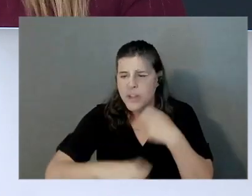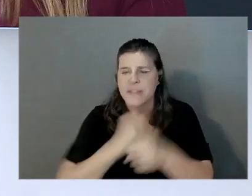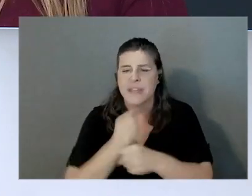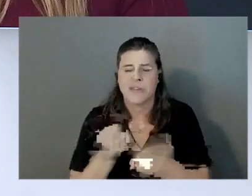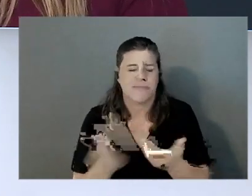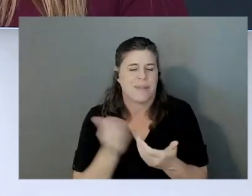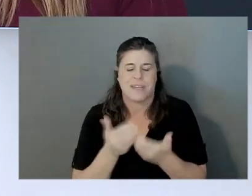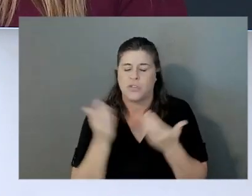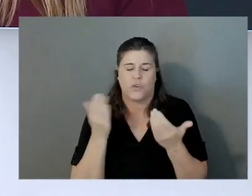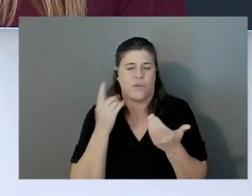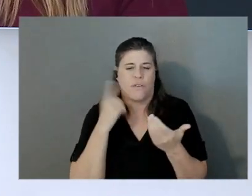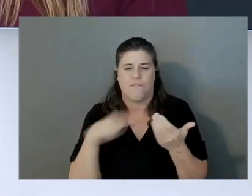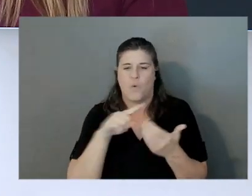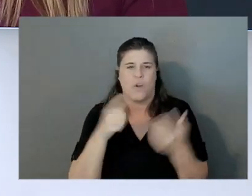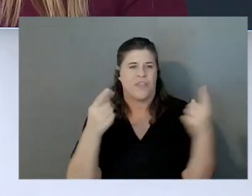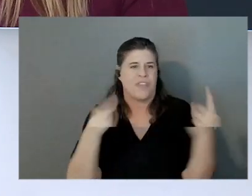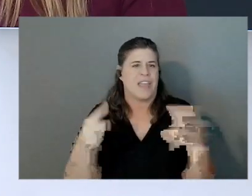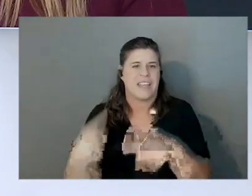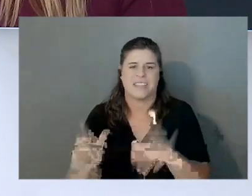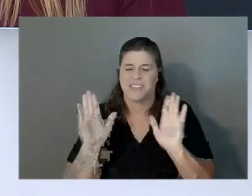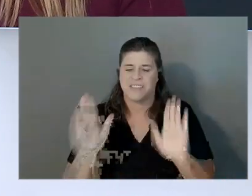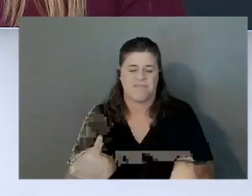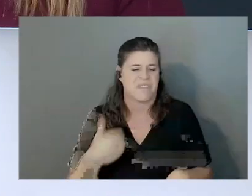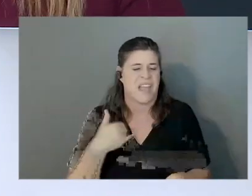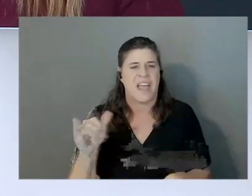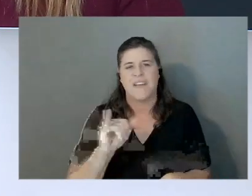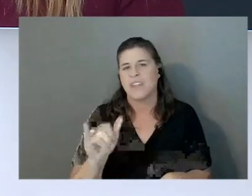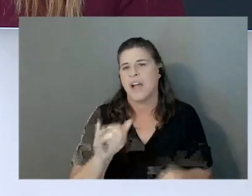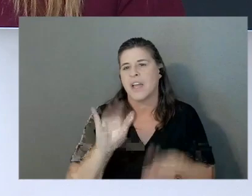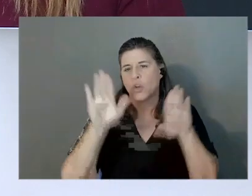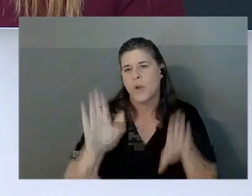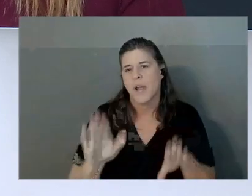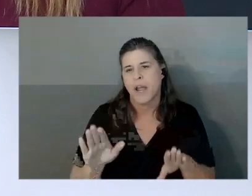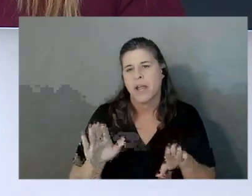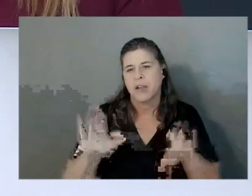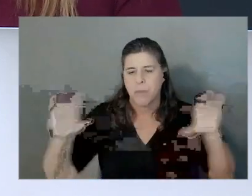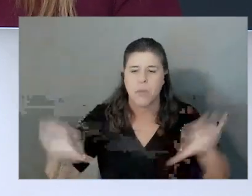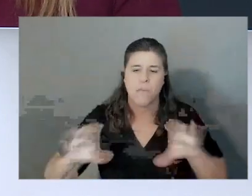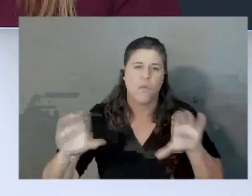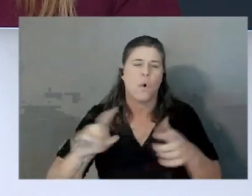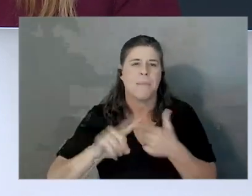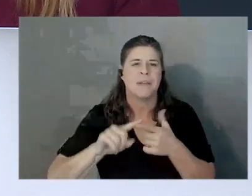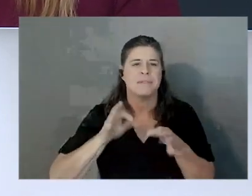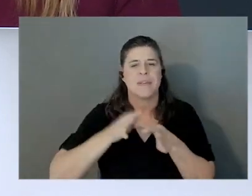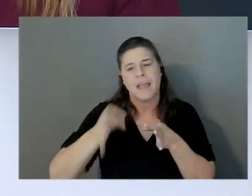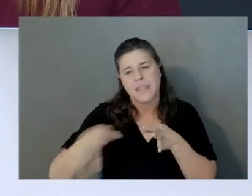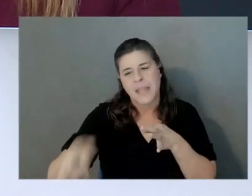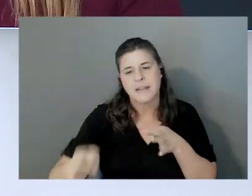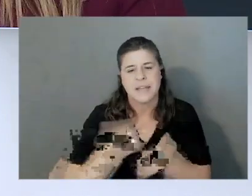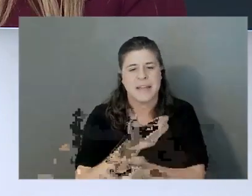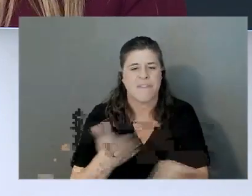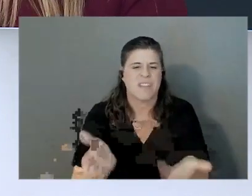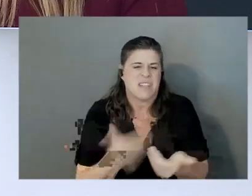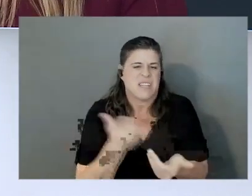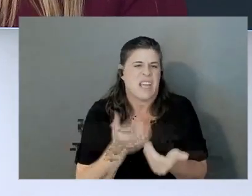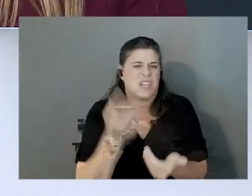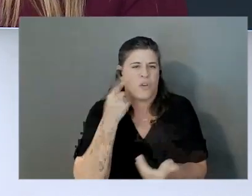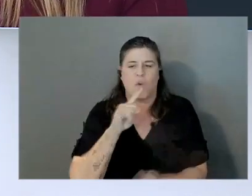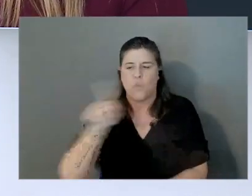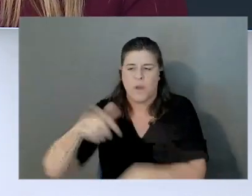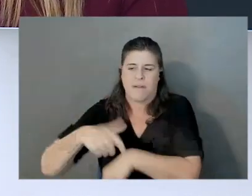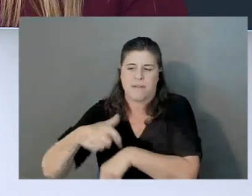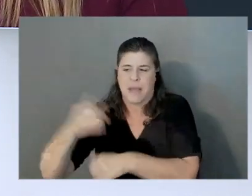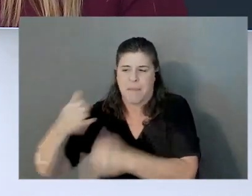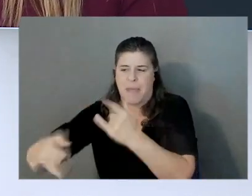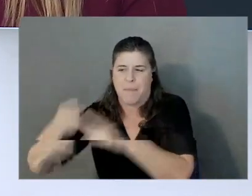instance and you get great performance and latency, so then it's easier to go with real-time endpoints. But in cases